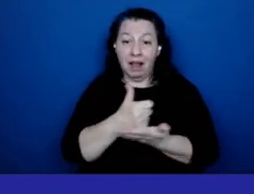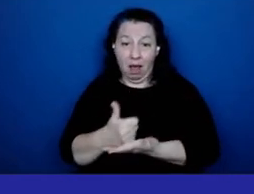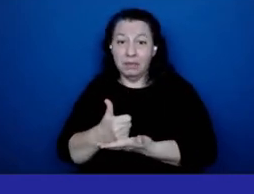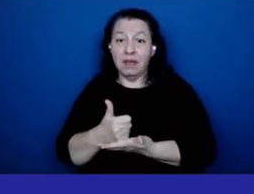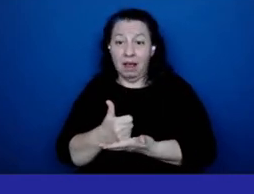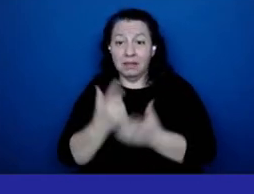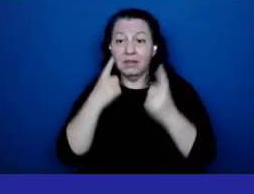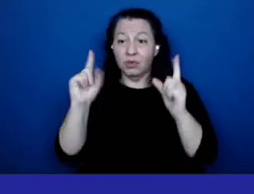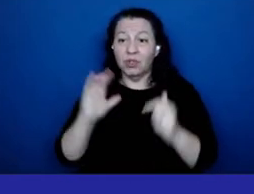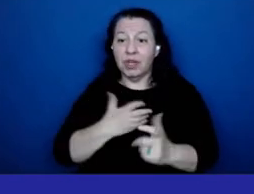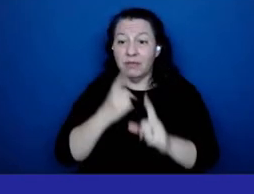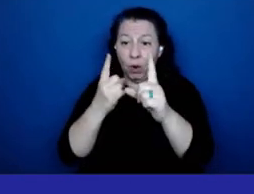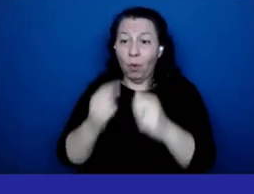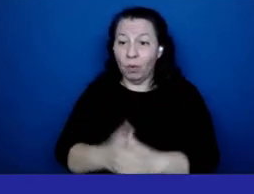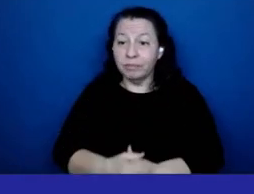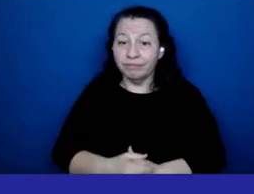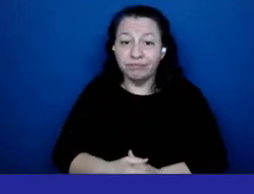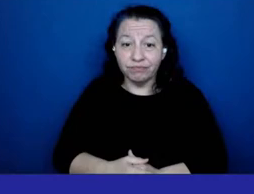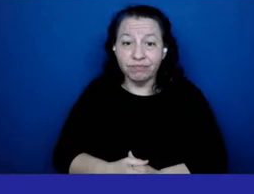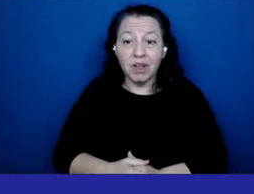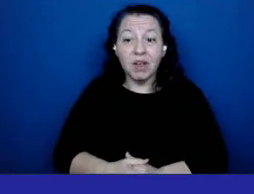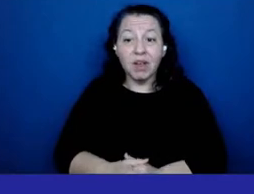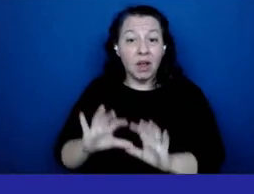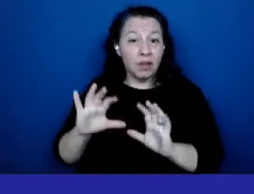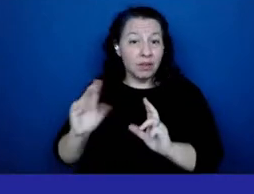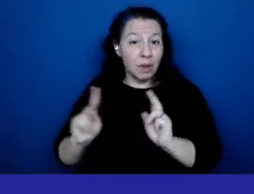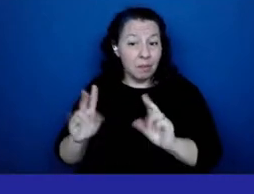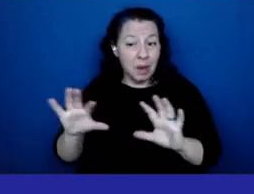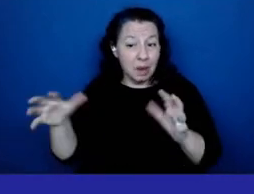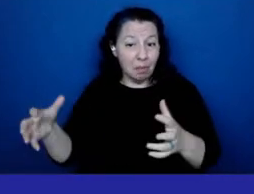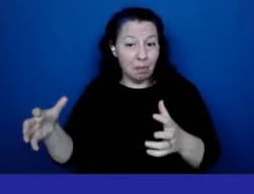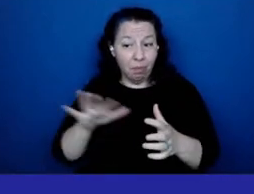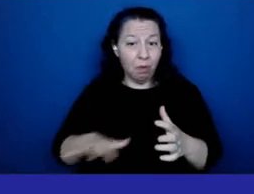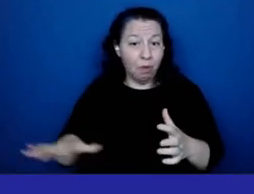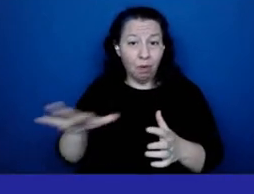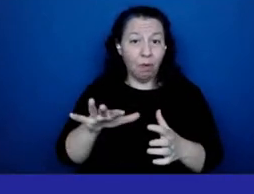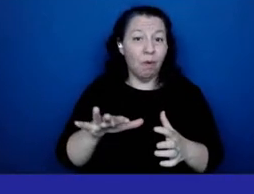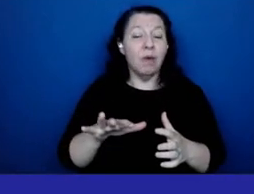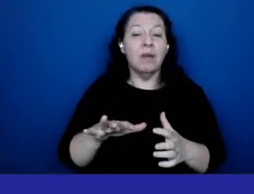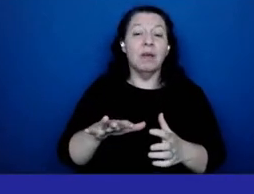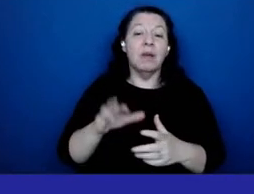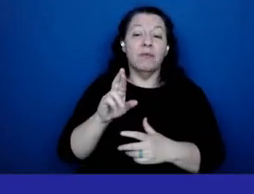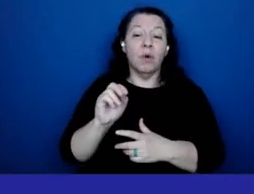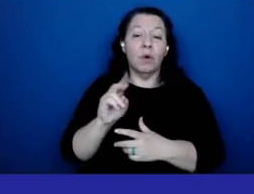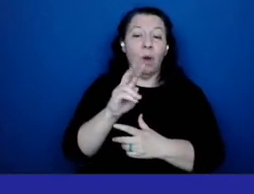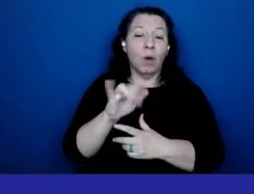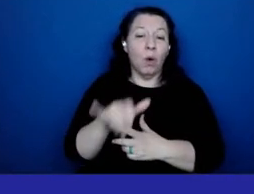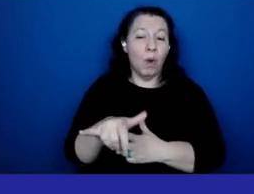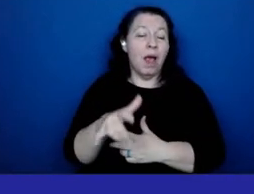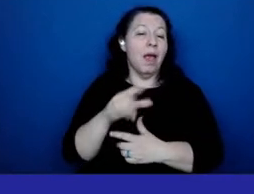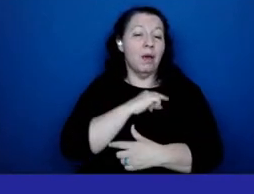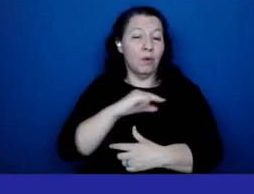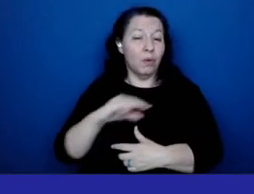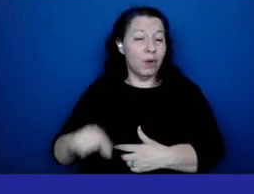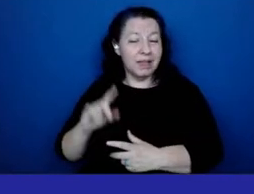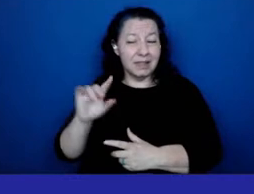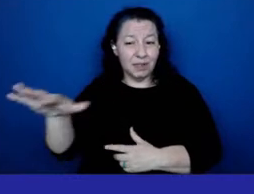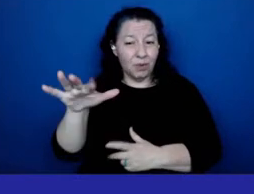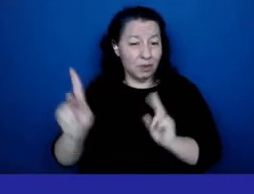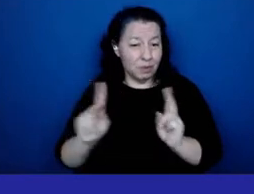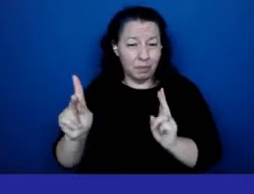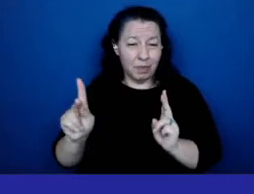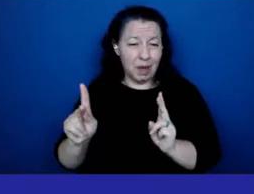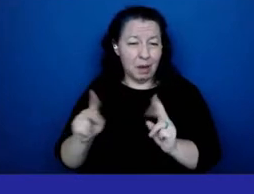goals. The population in areas of Fire Rockaway in Queens individual face significant barriers